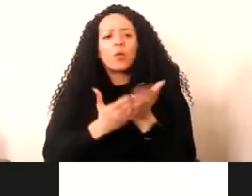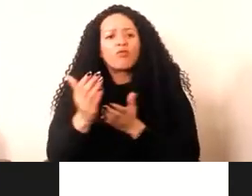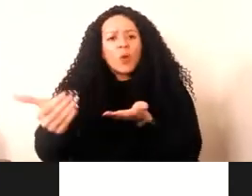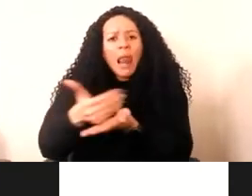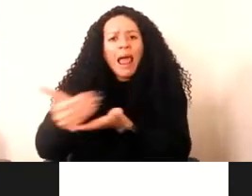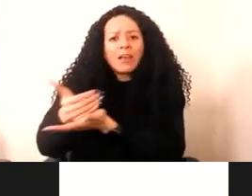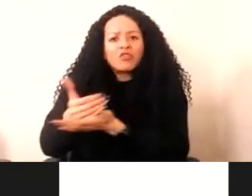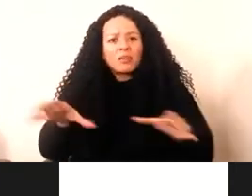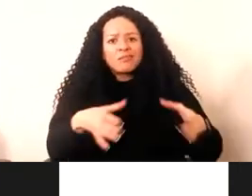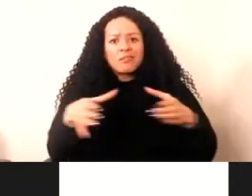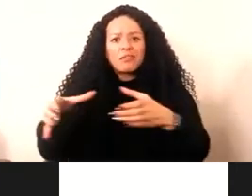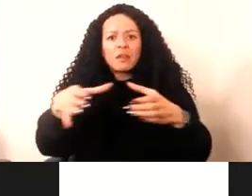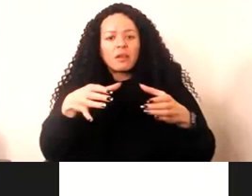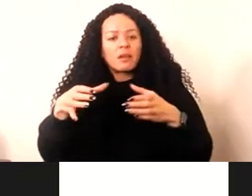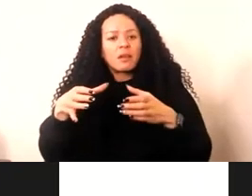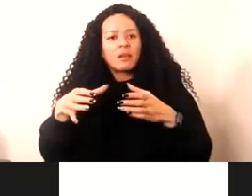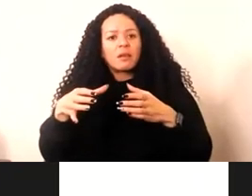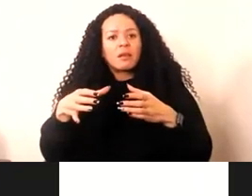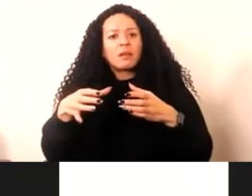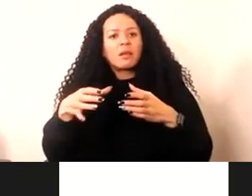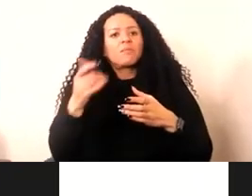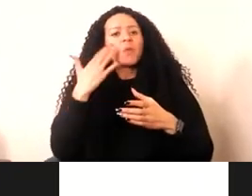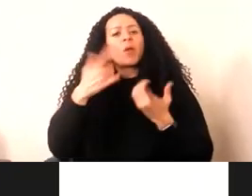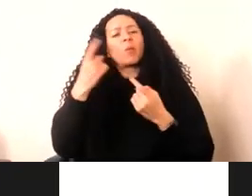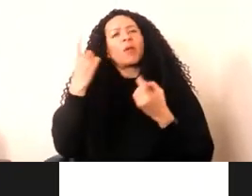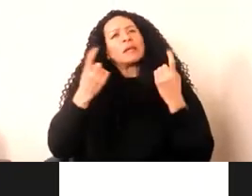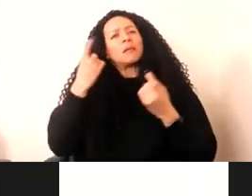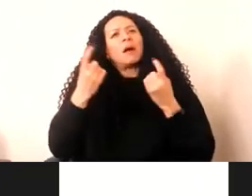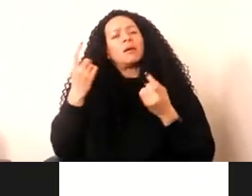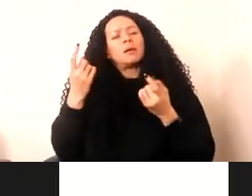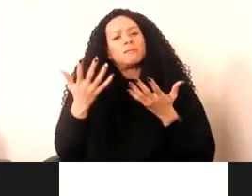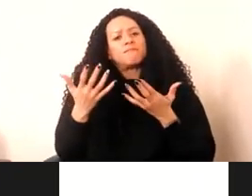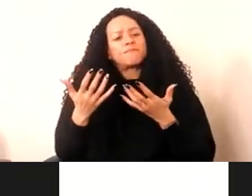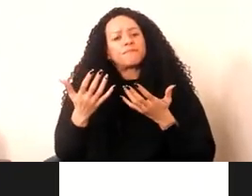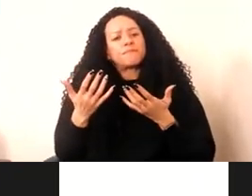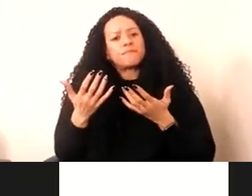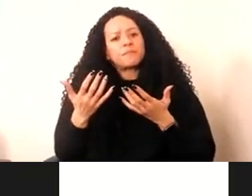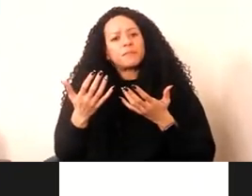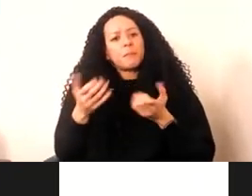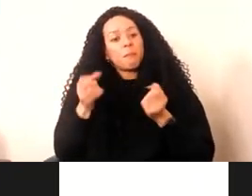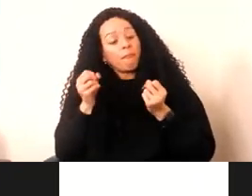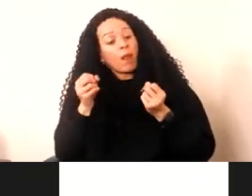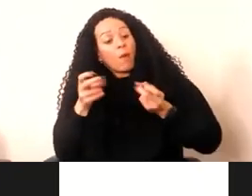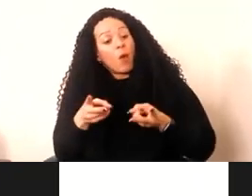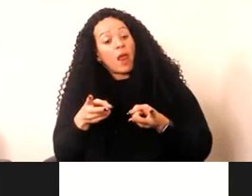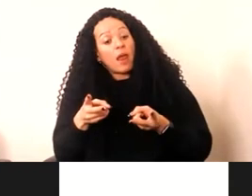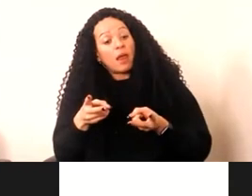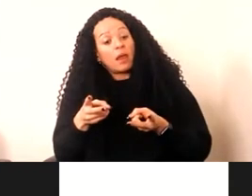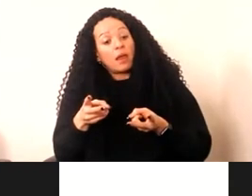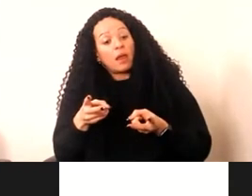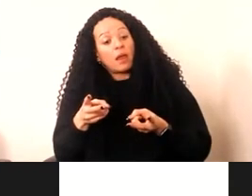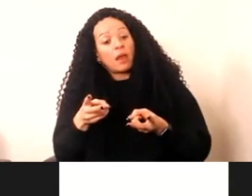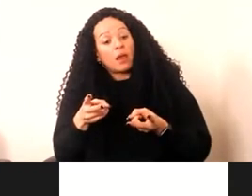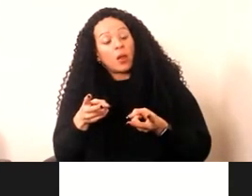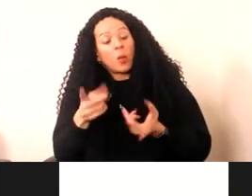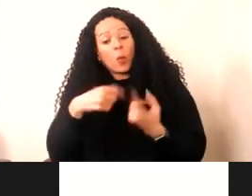ways of like, again, when we were thinking about the ways in which we share collections